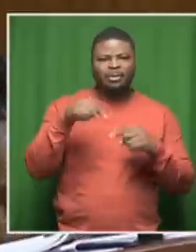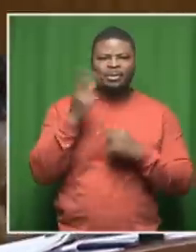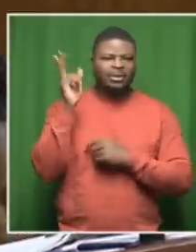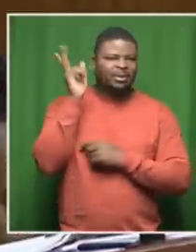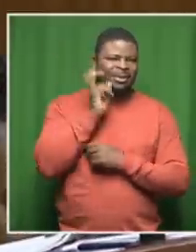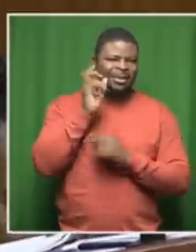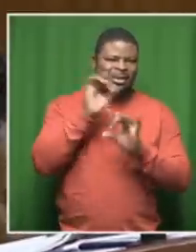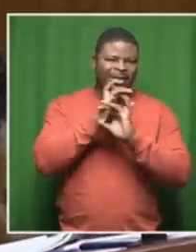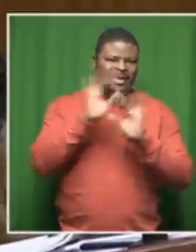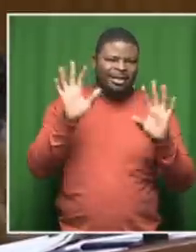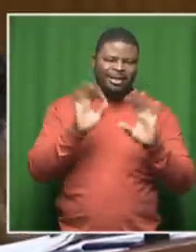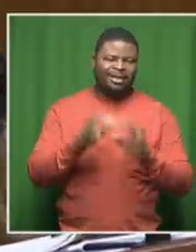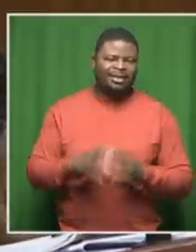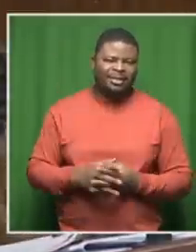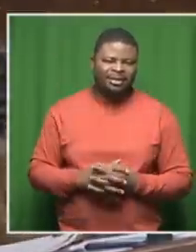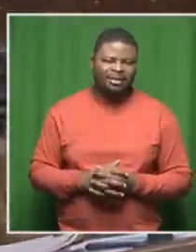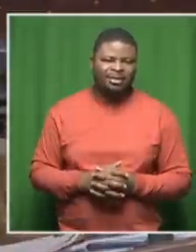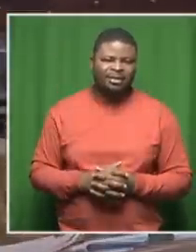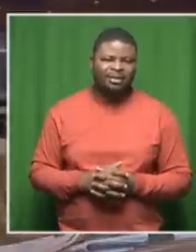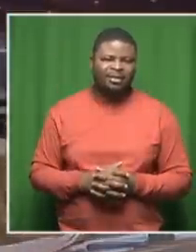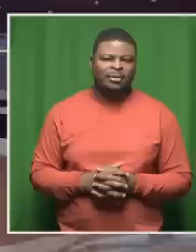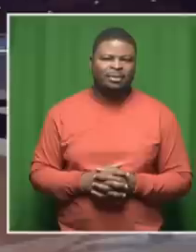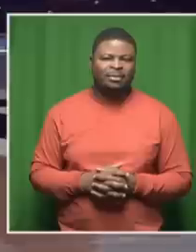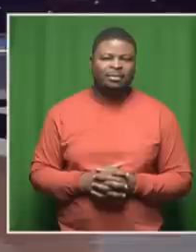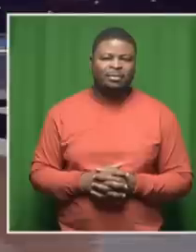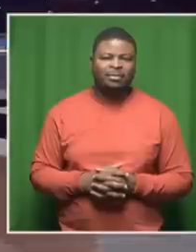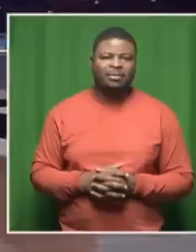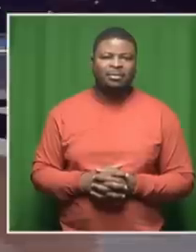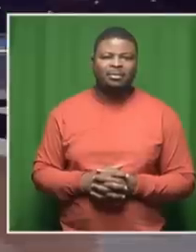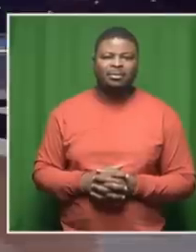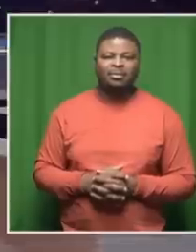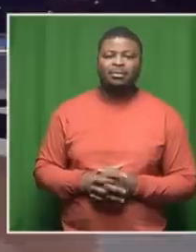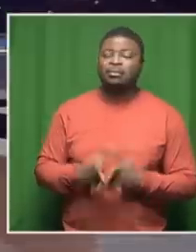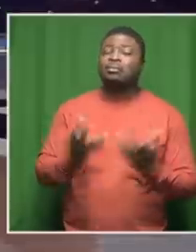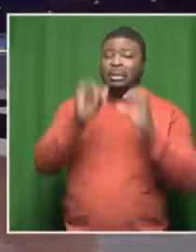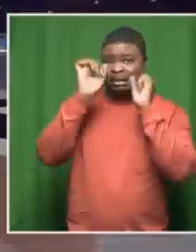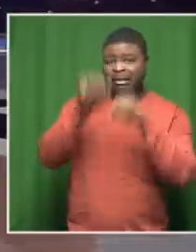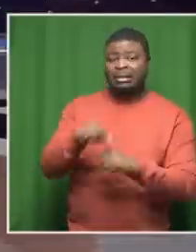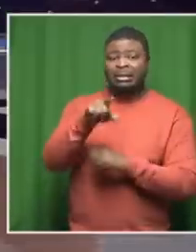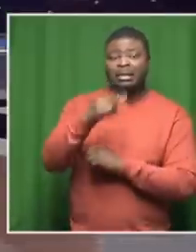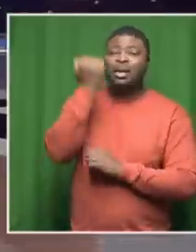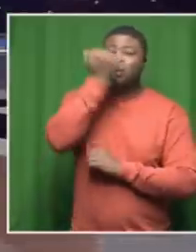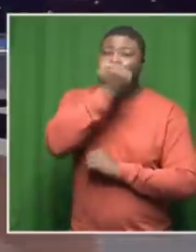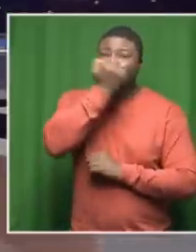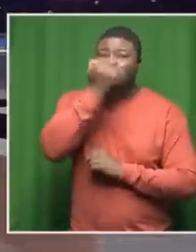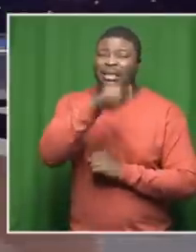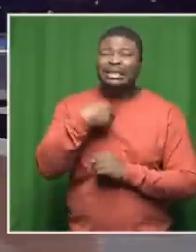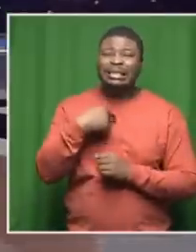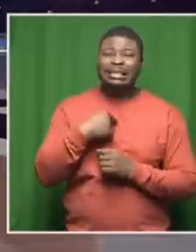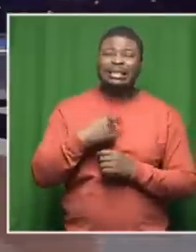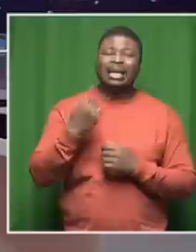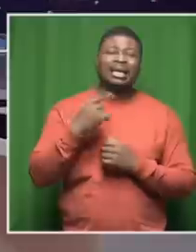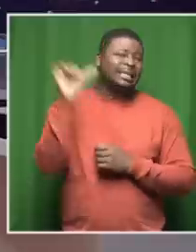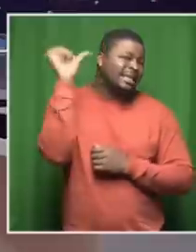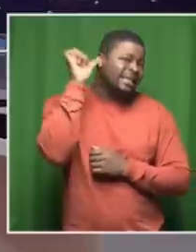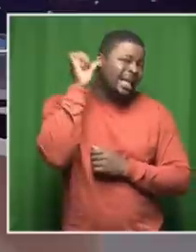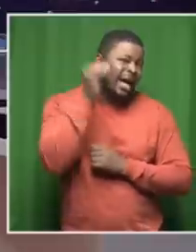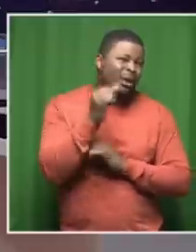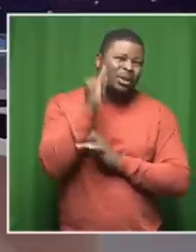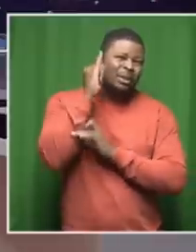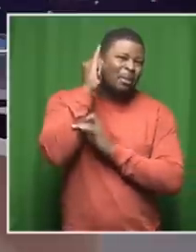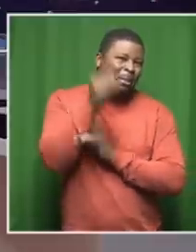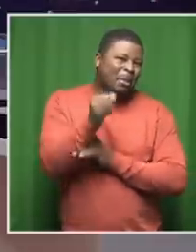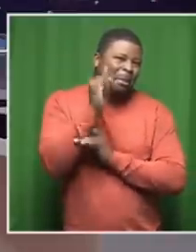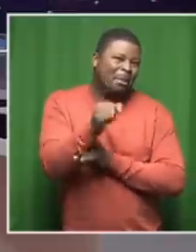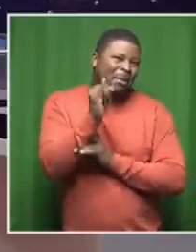i have to say i can hear a word and as i say apologies for the poor sound quality hence people were